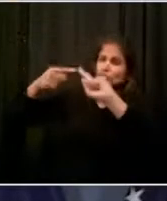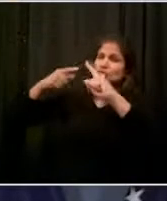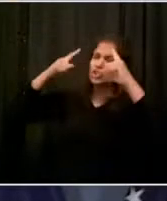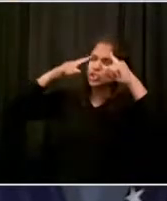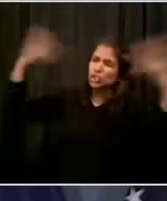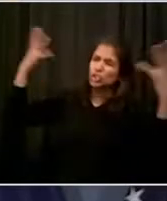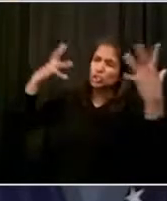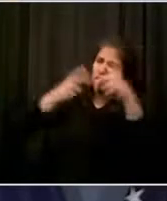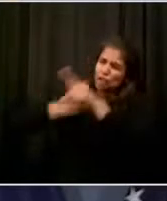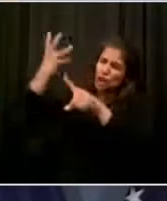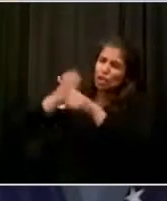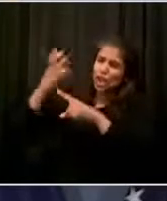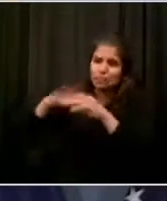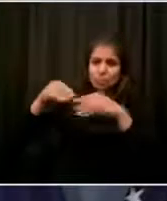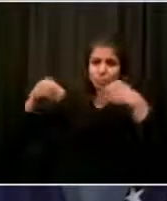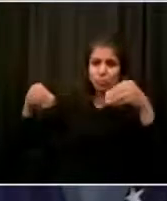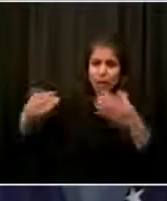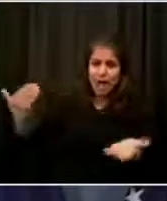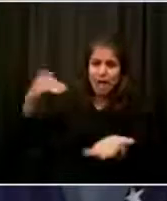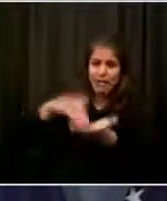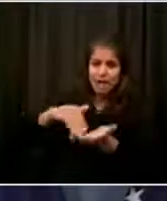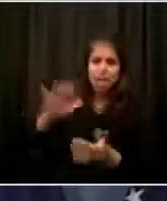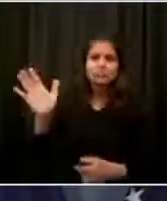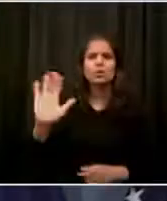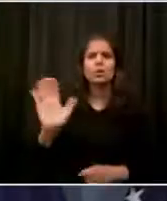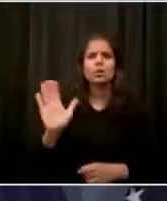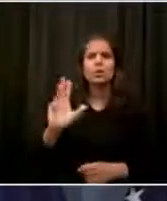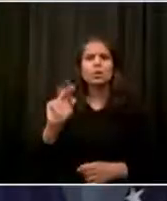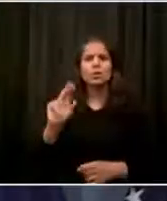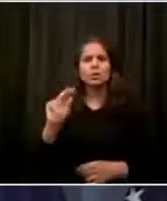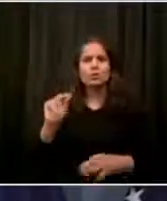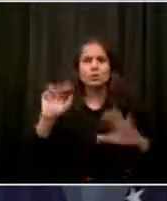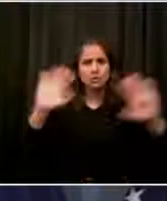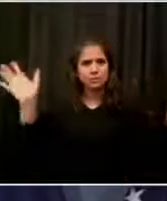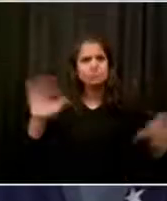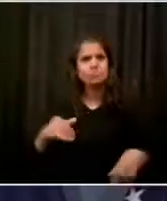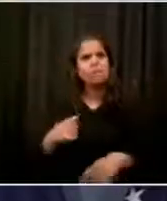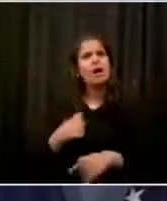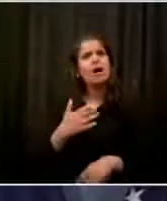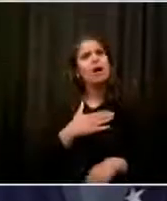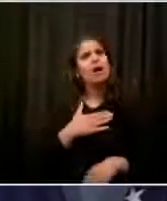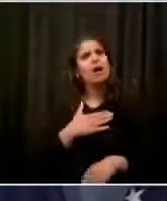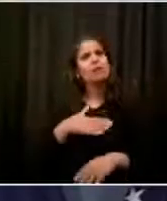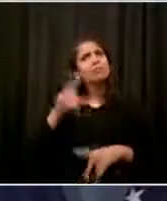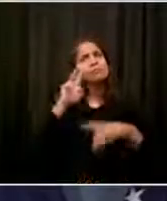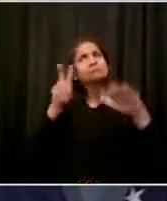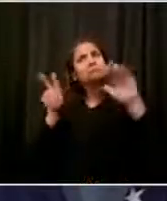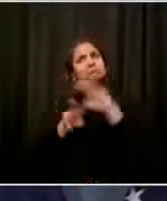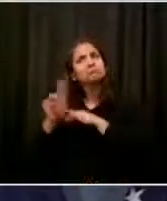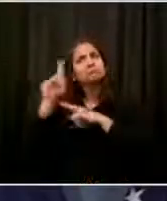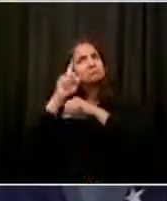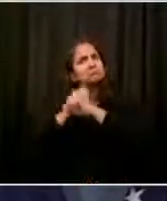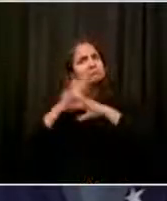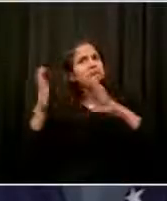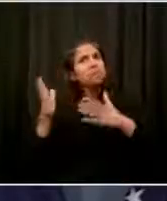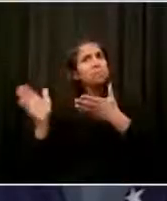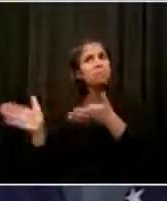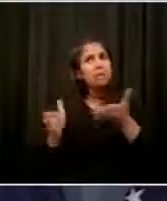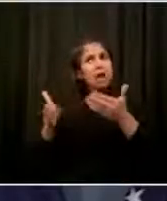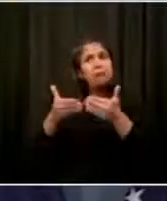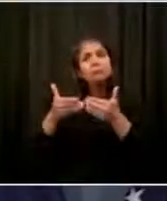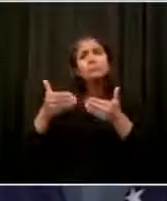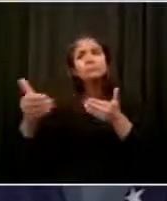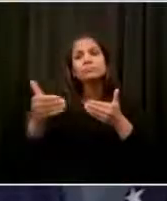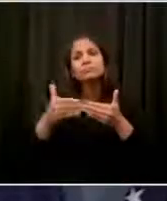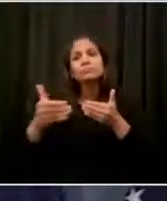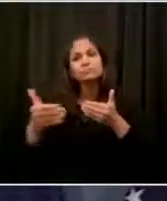But I think what's going to happen, Steve, is that a lot of retail folks won't think phase one is what works for them because curbside